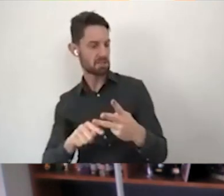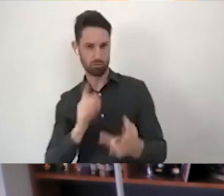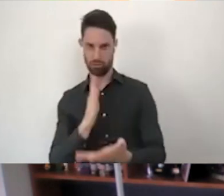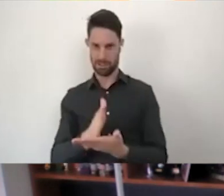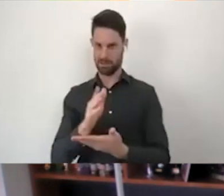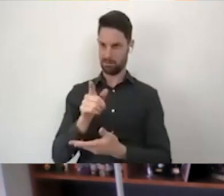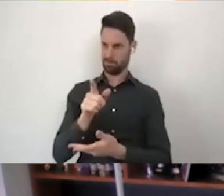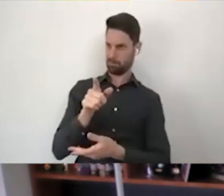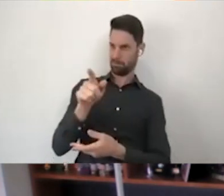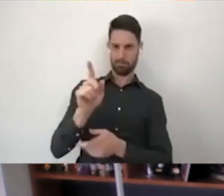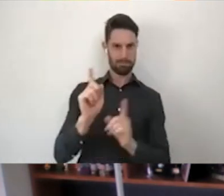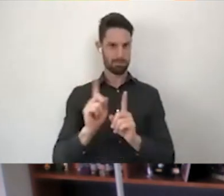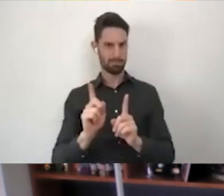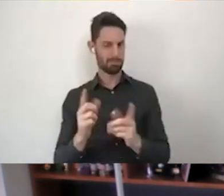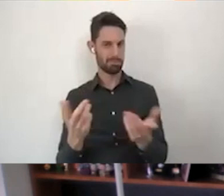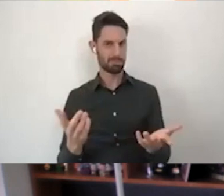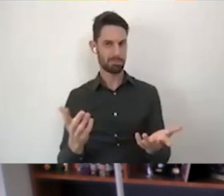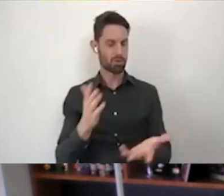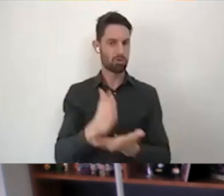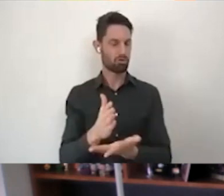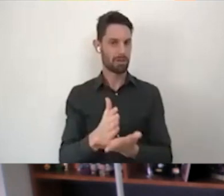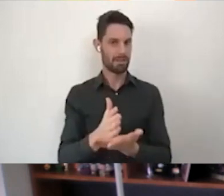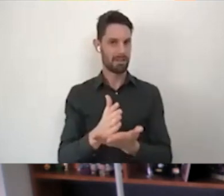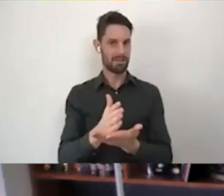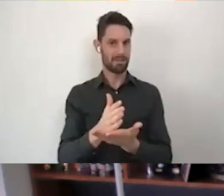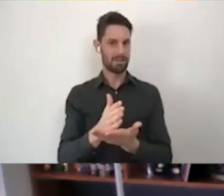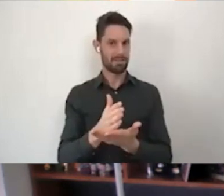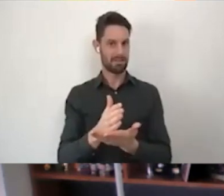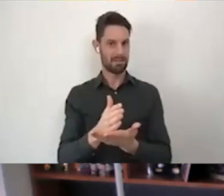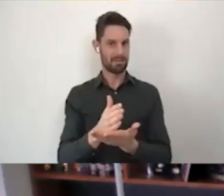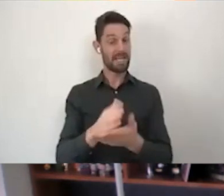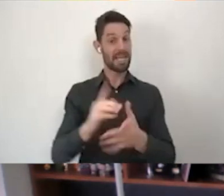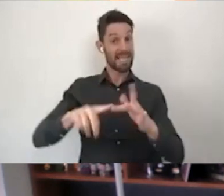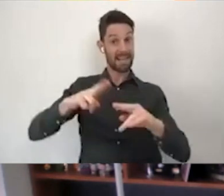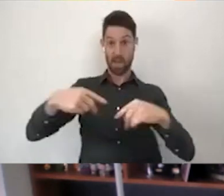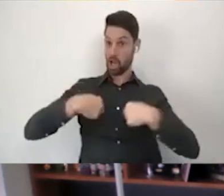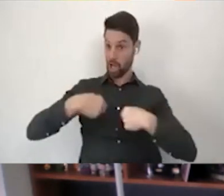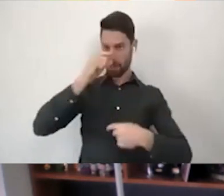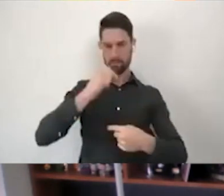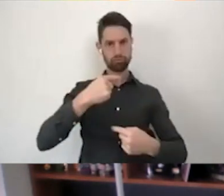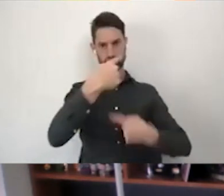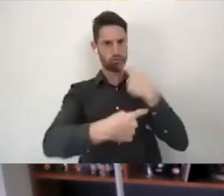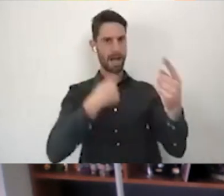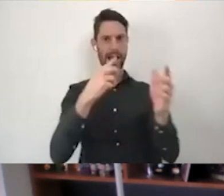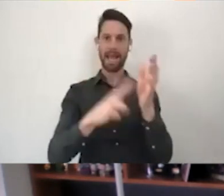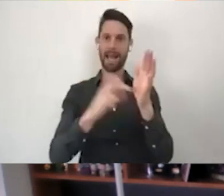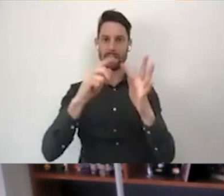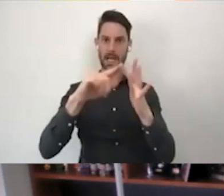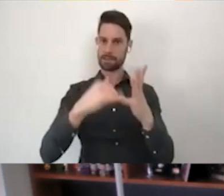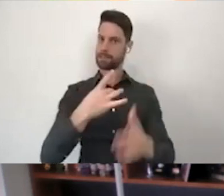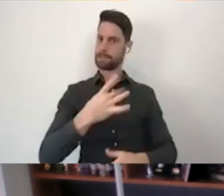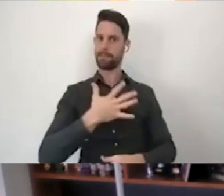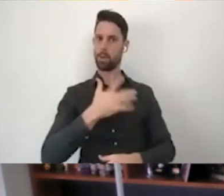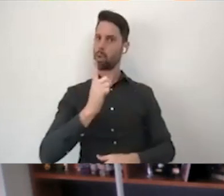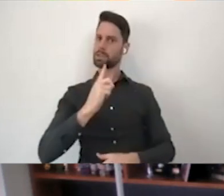it's the most powerful when we can tell our own stories through our own perspectives, with our